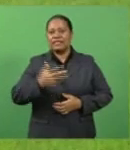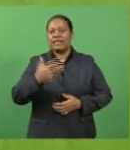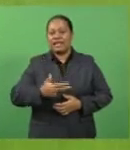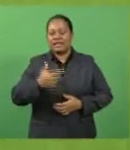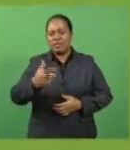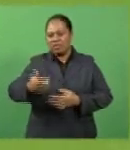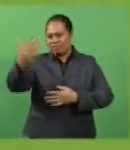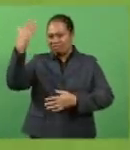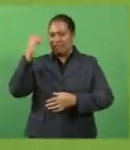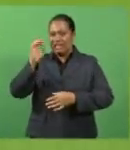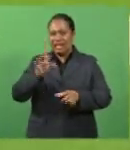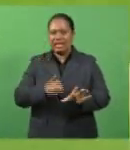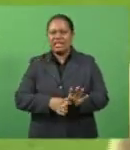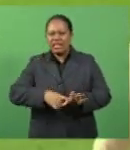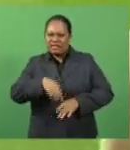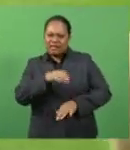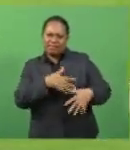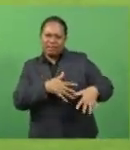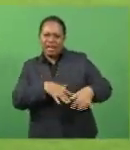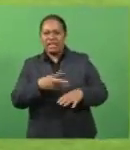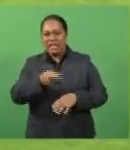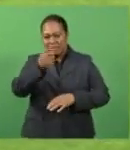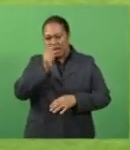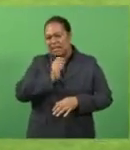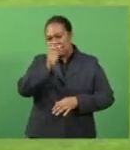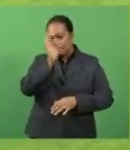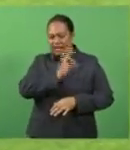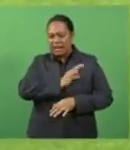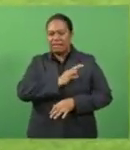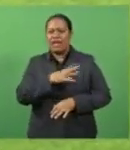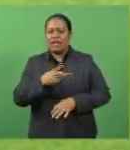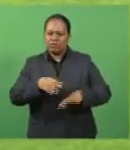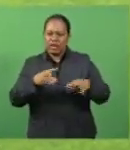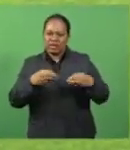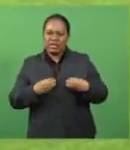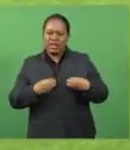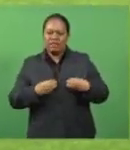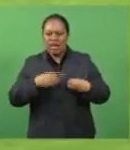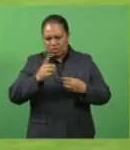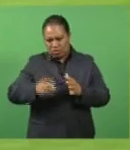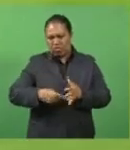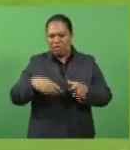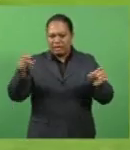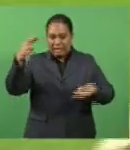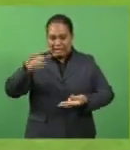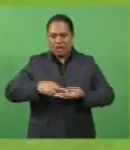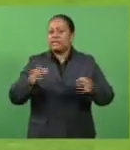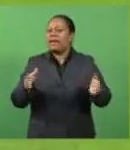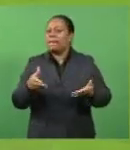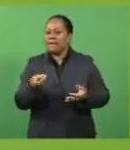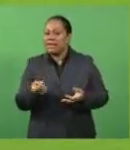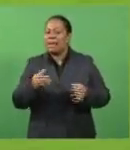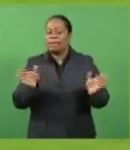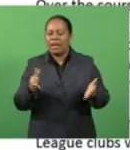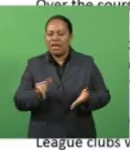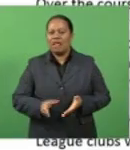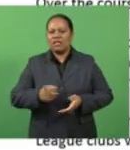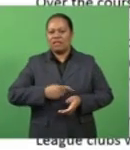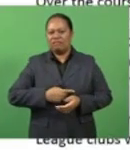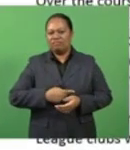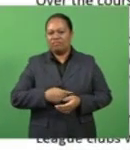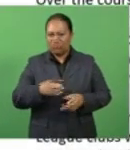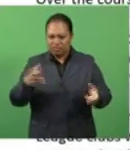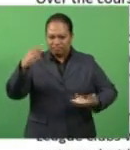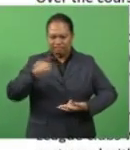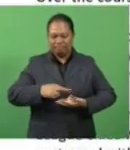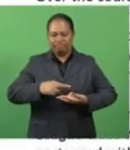says he fears for some clubs. He believes players should have accepted having their pay reduced and backs Tottenham controversially using a